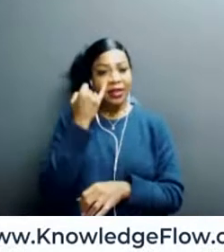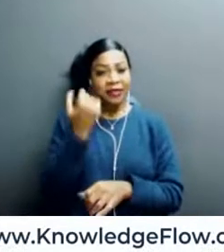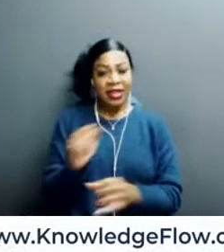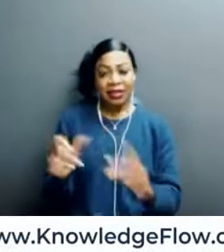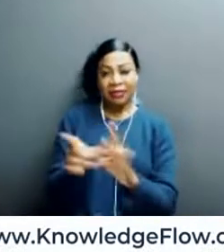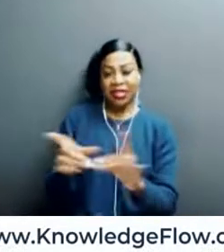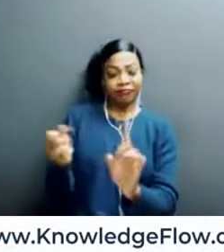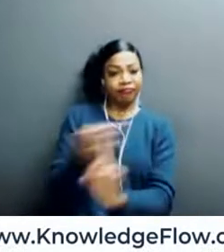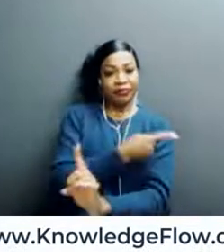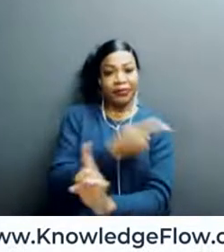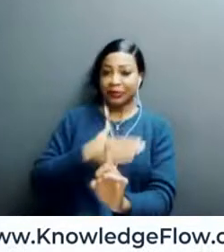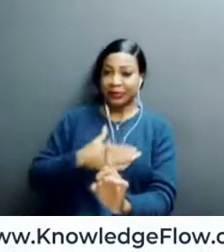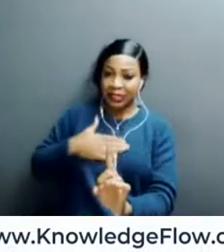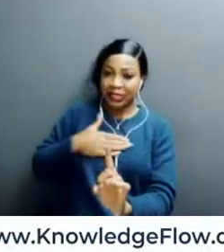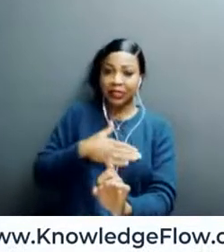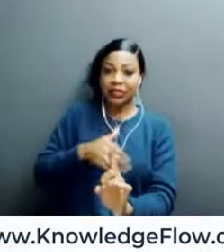like it was said before.